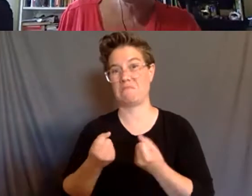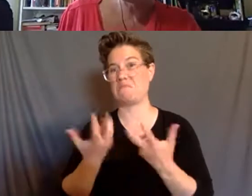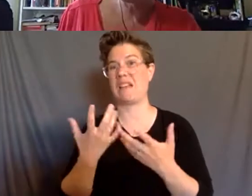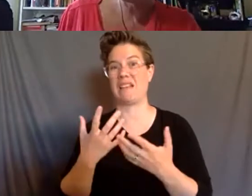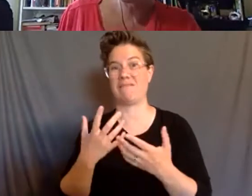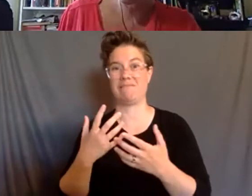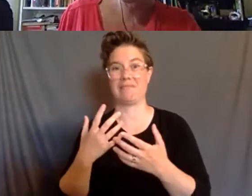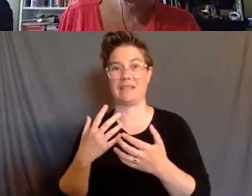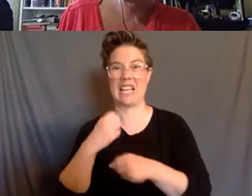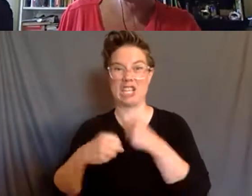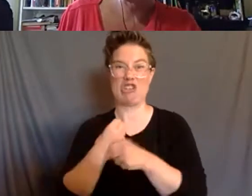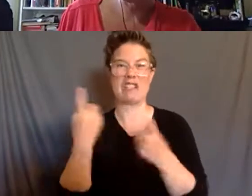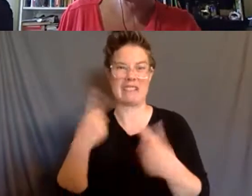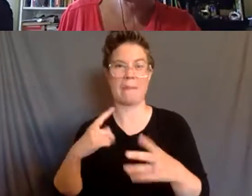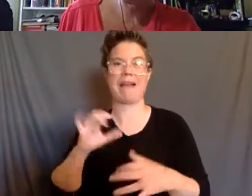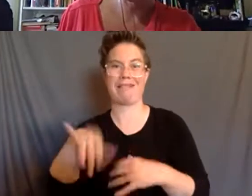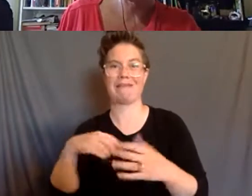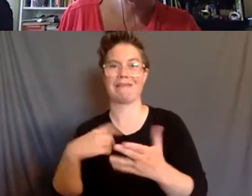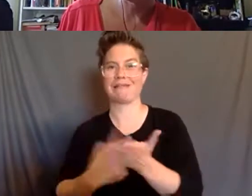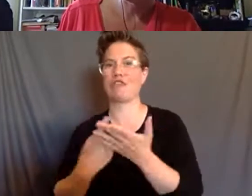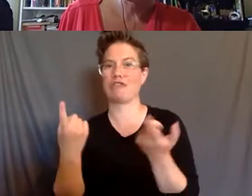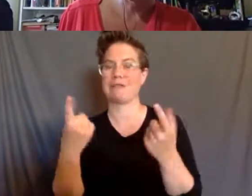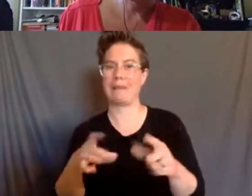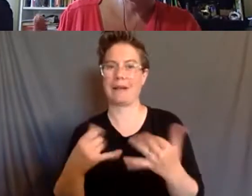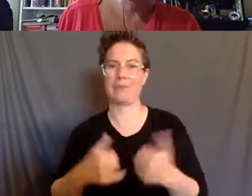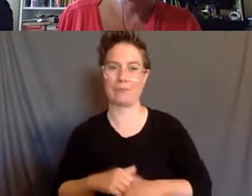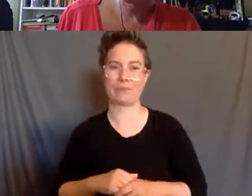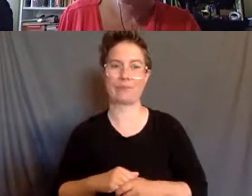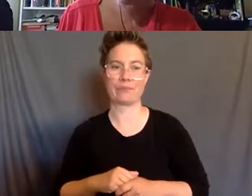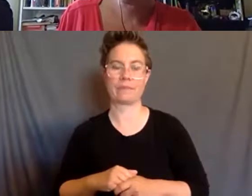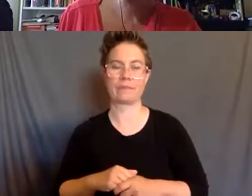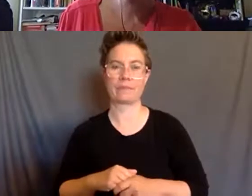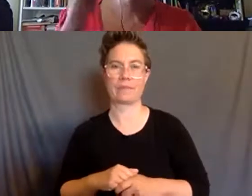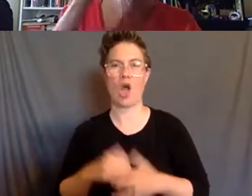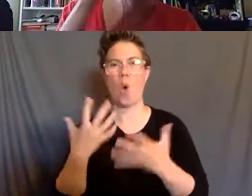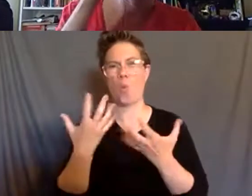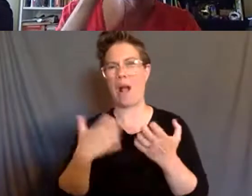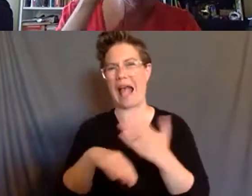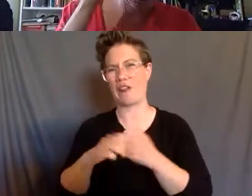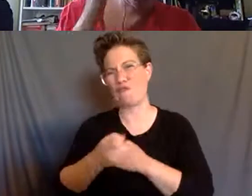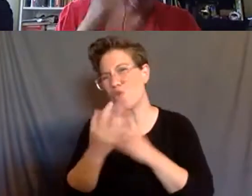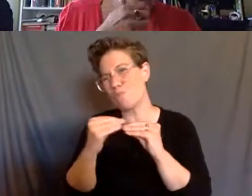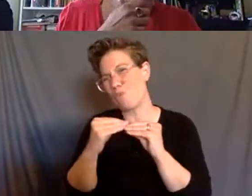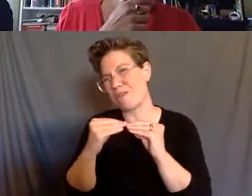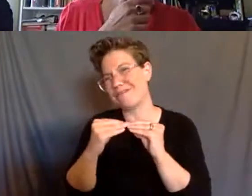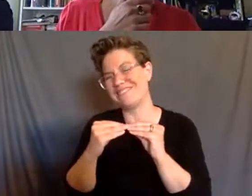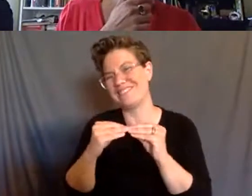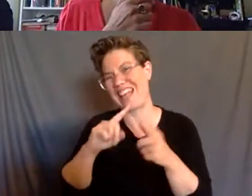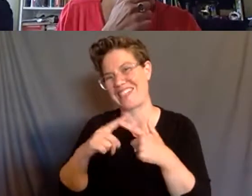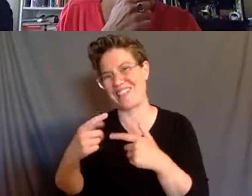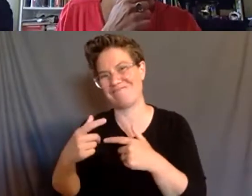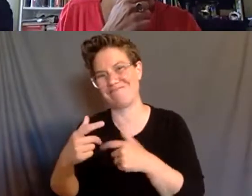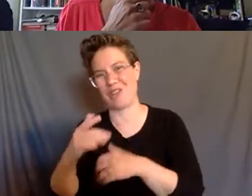thing that I would say is that, and then I want to hear what you all have to say,